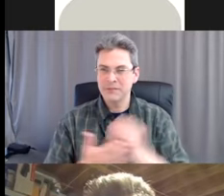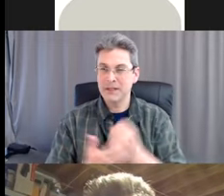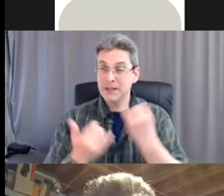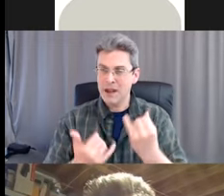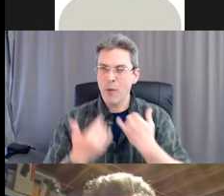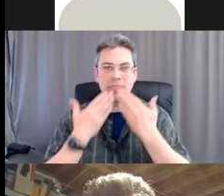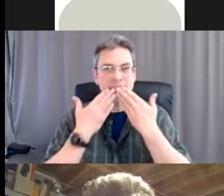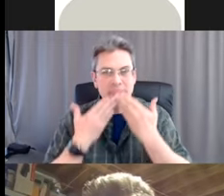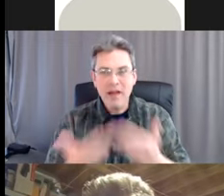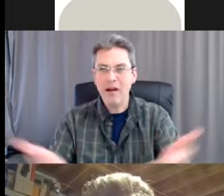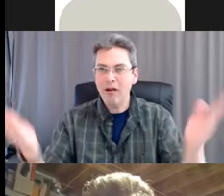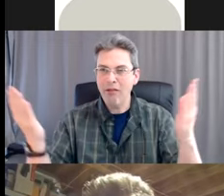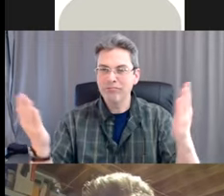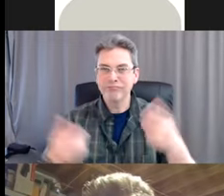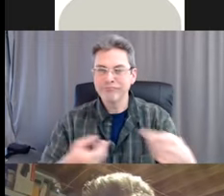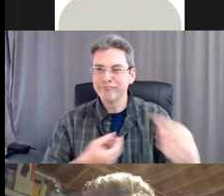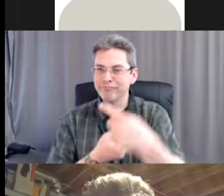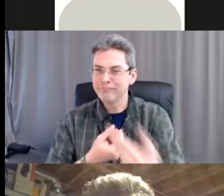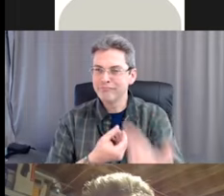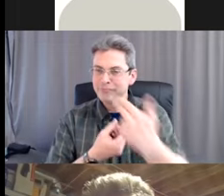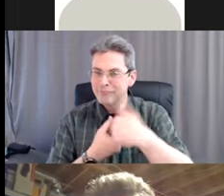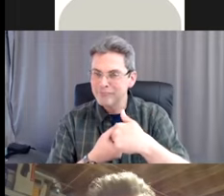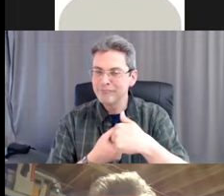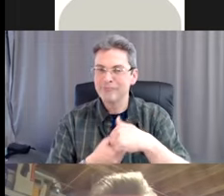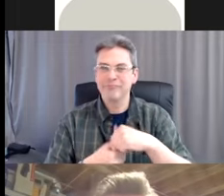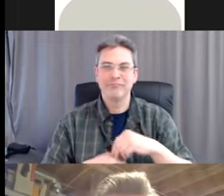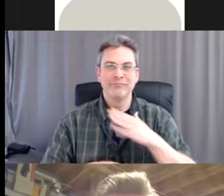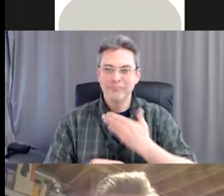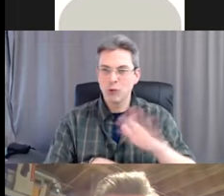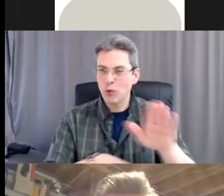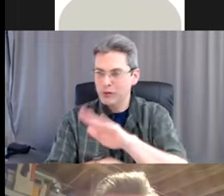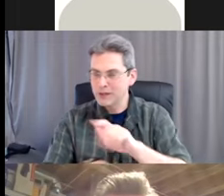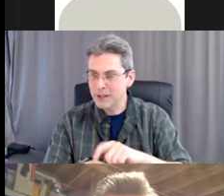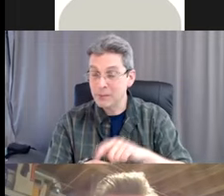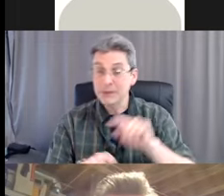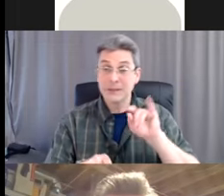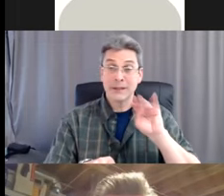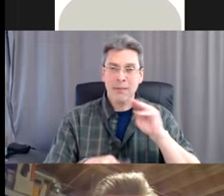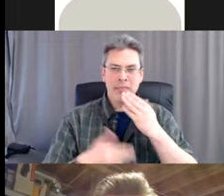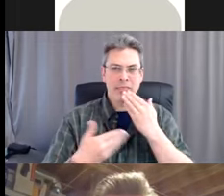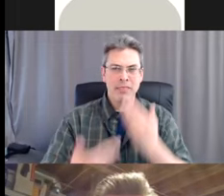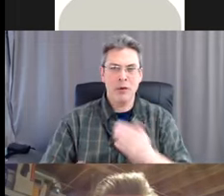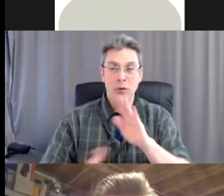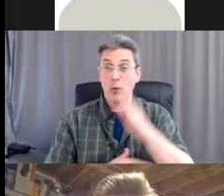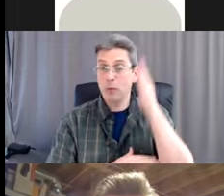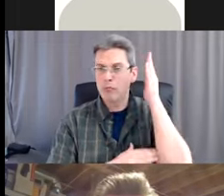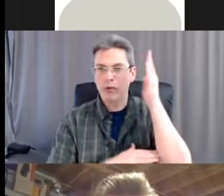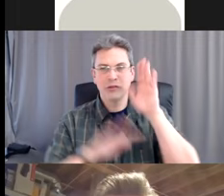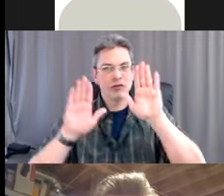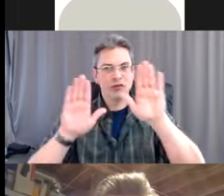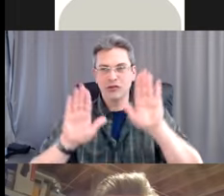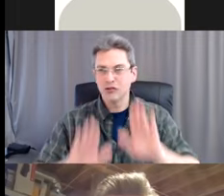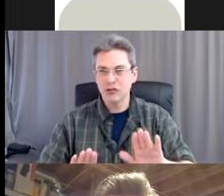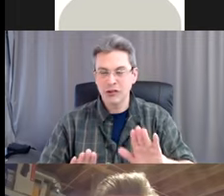and participation. I want to thank Tim for this excellent presentation. I want to thank the